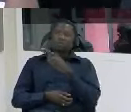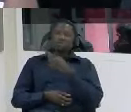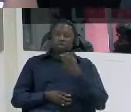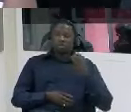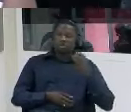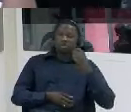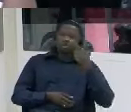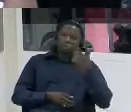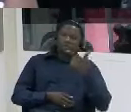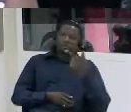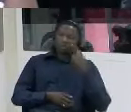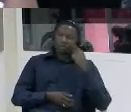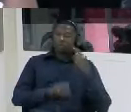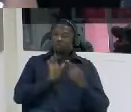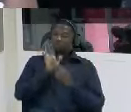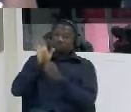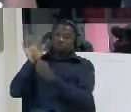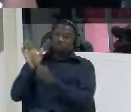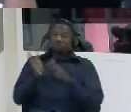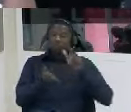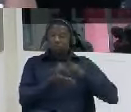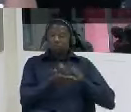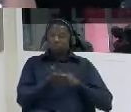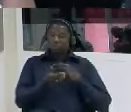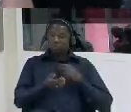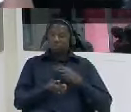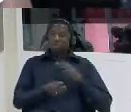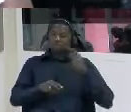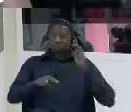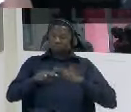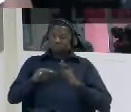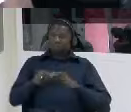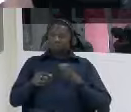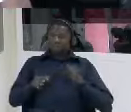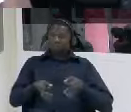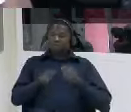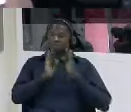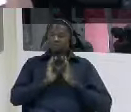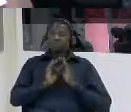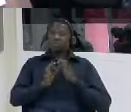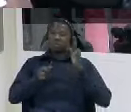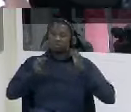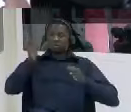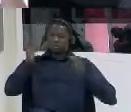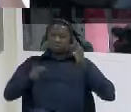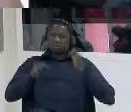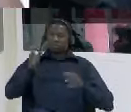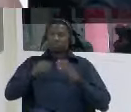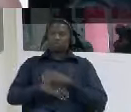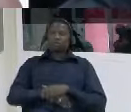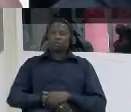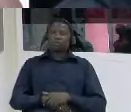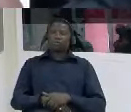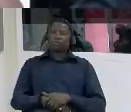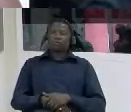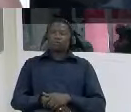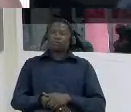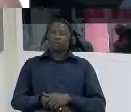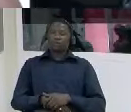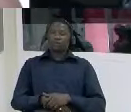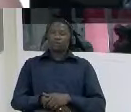um the witness being charged and taken to court request granted